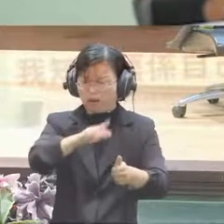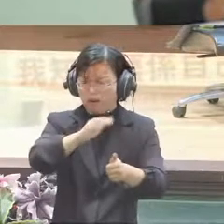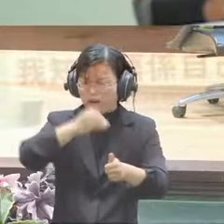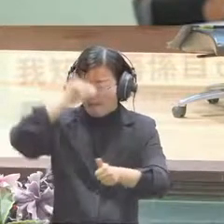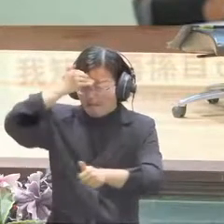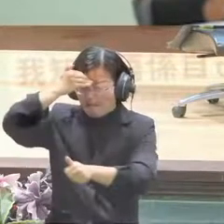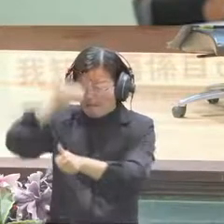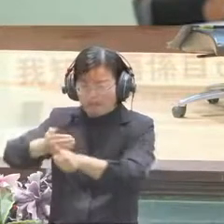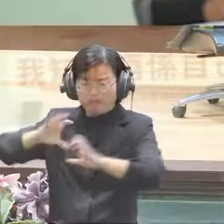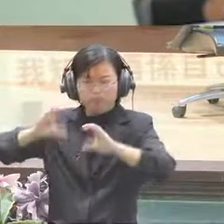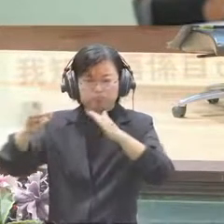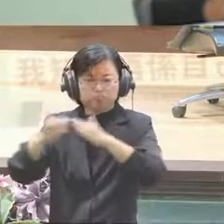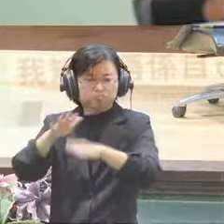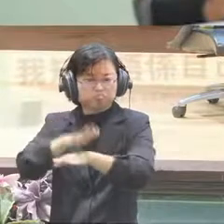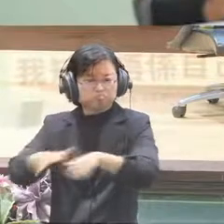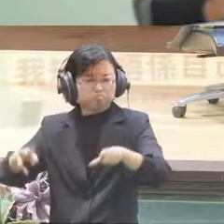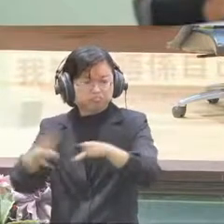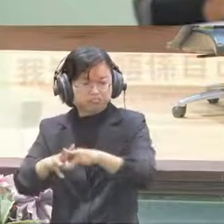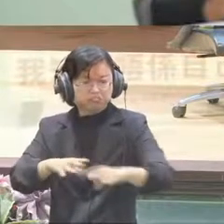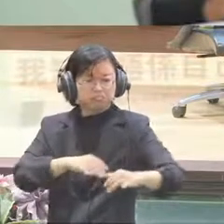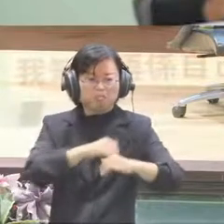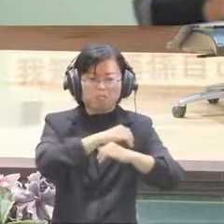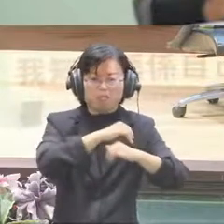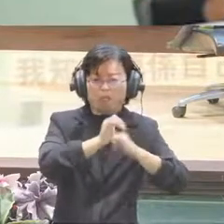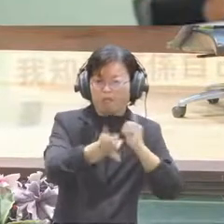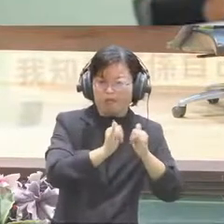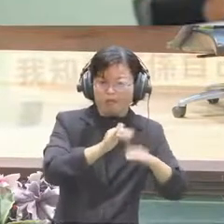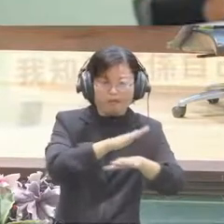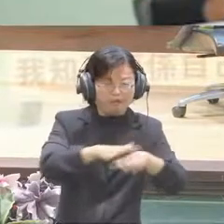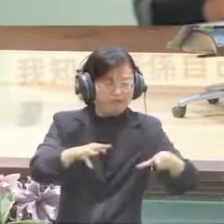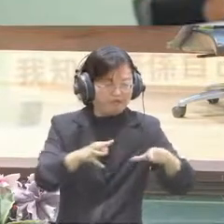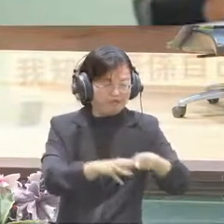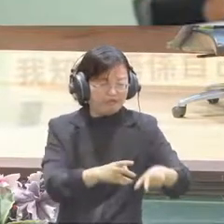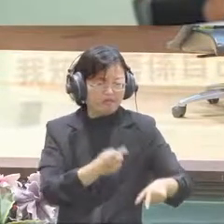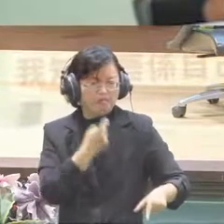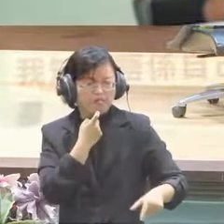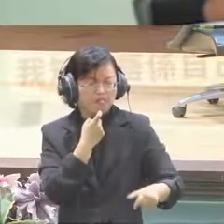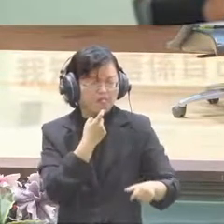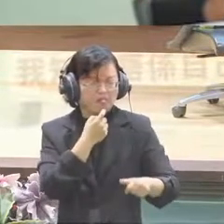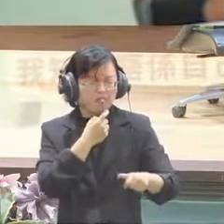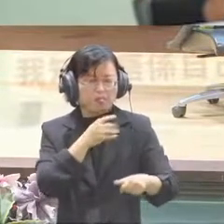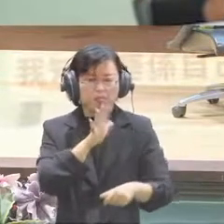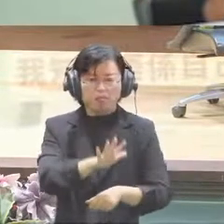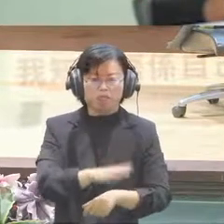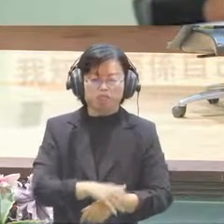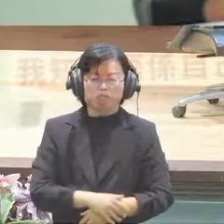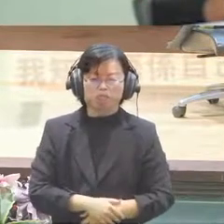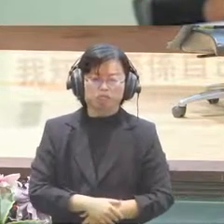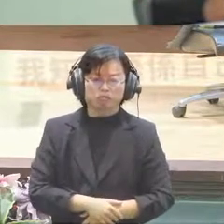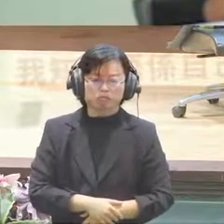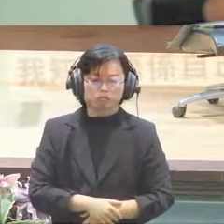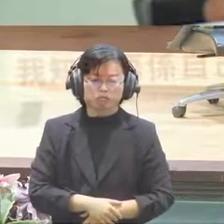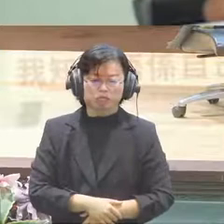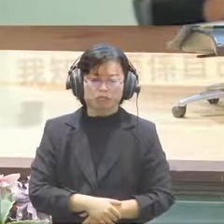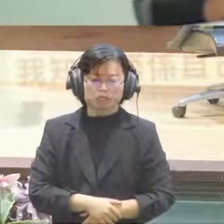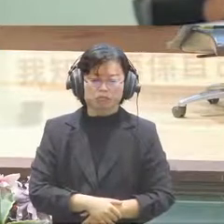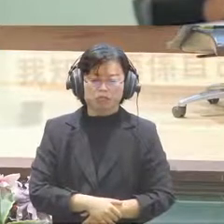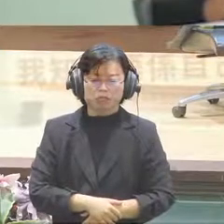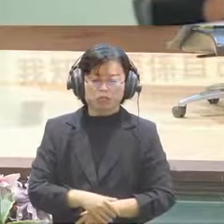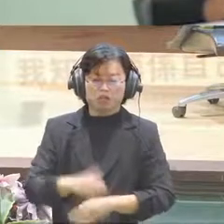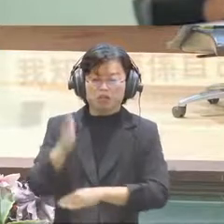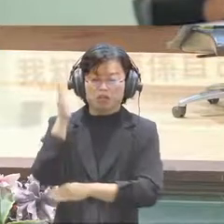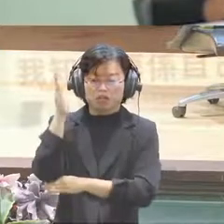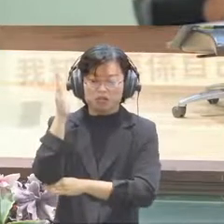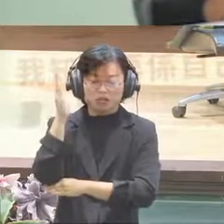to respond to the government policies and also engage in policy dialogue. So it is getting